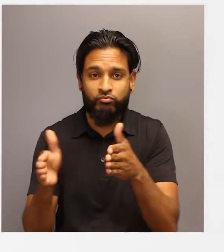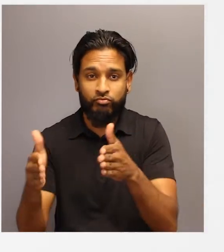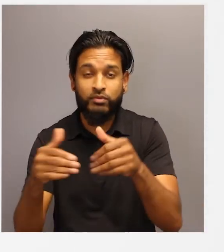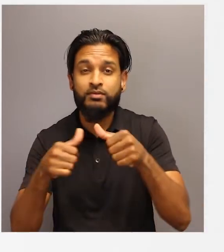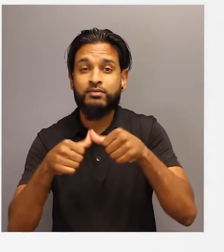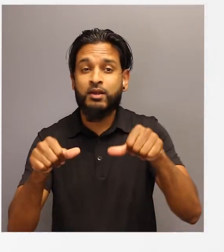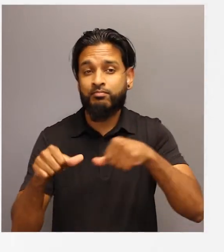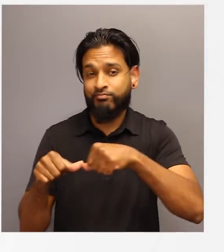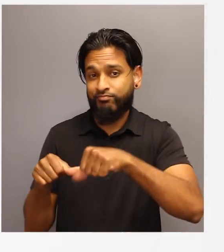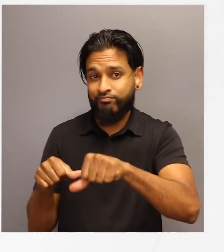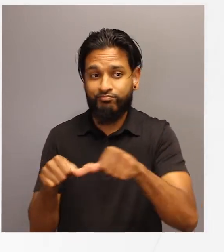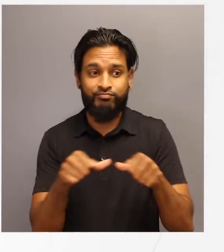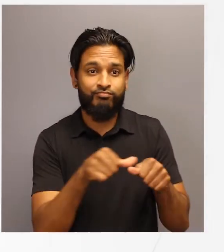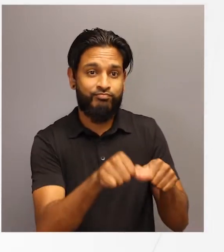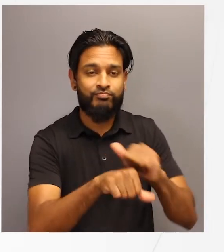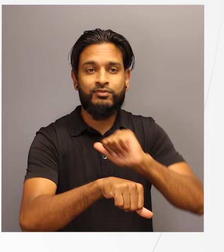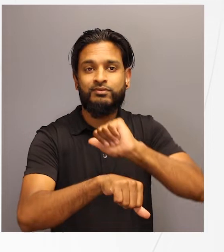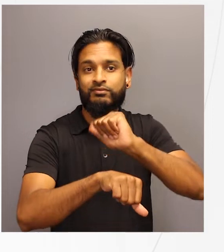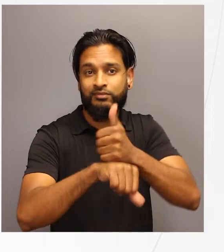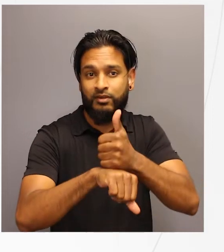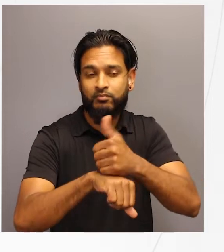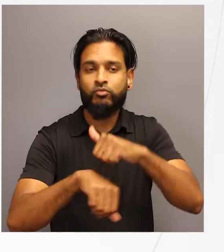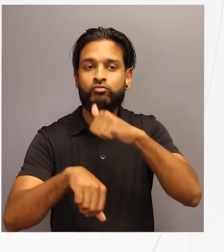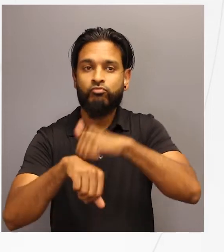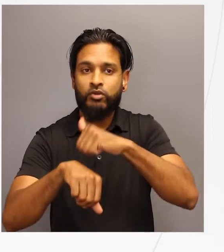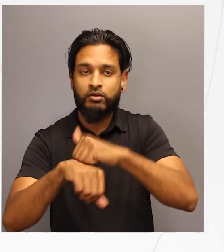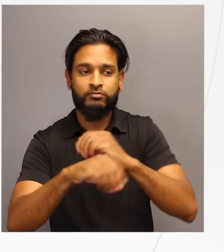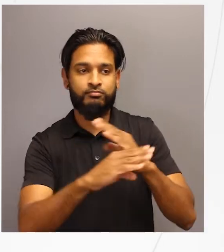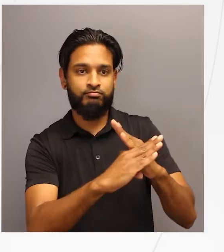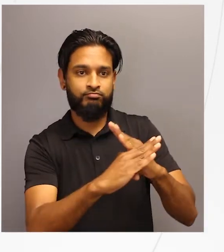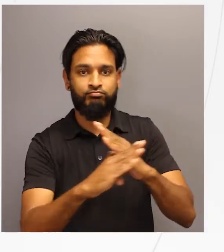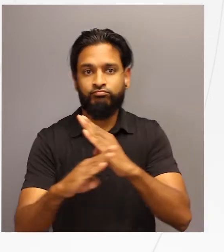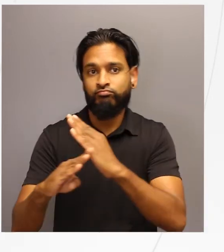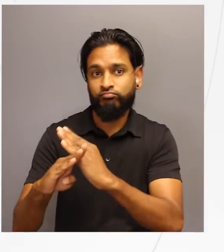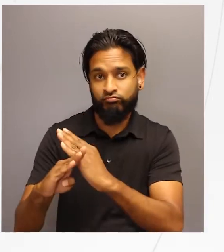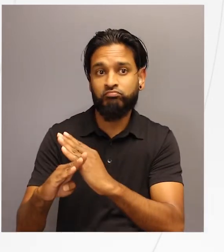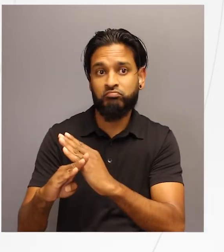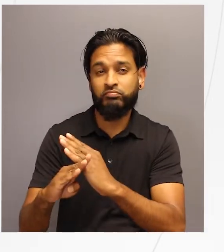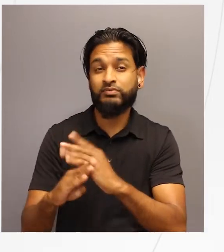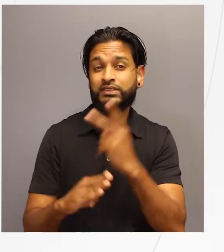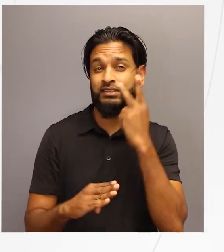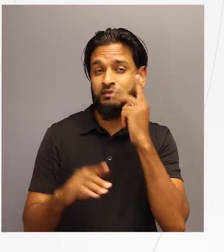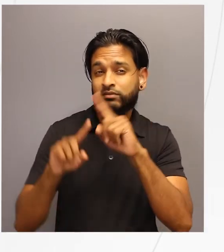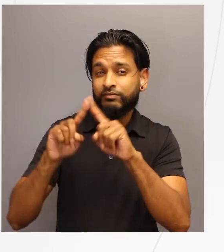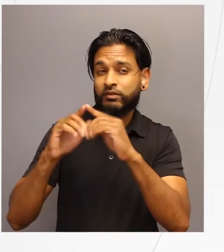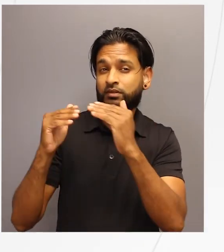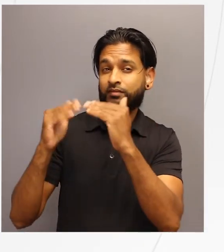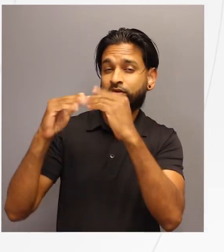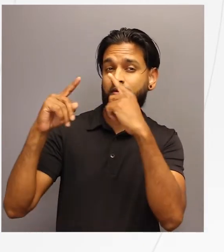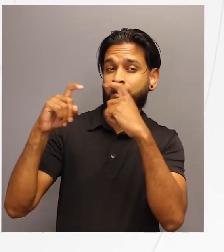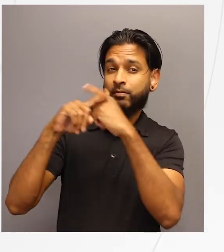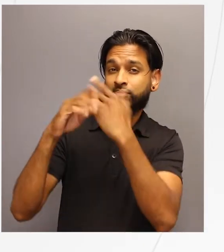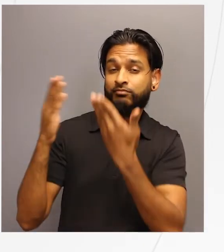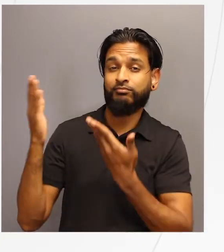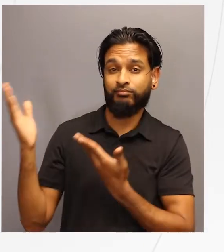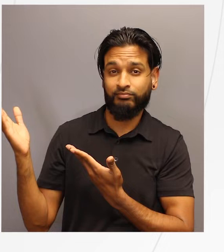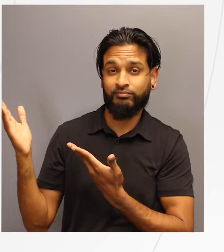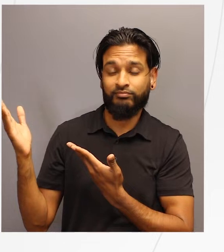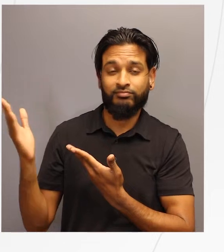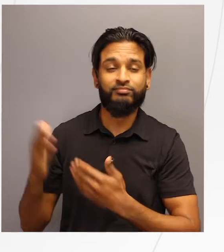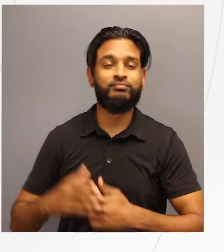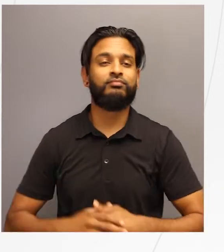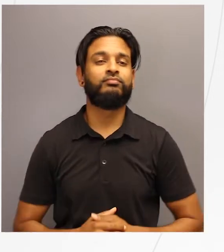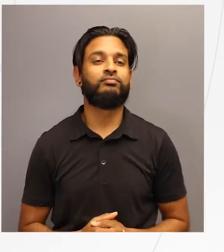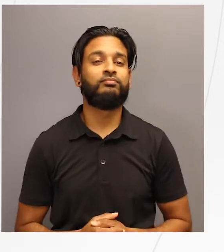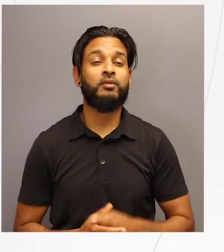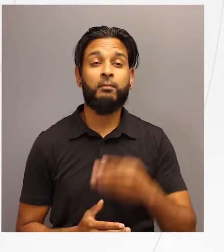obstacles prior to beginning. Here you can see some examples with different levels of difficulty. Now, while painter's